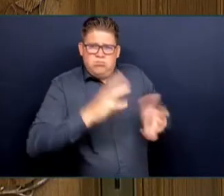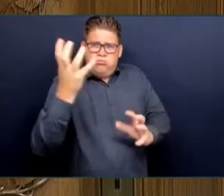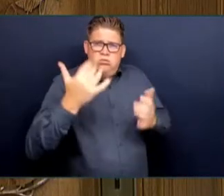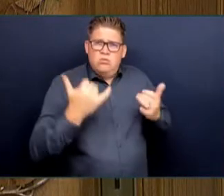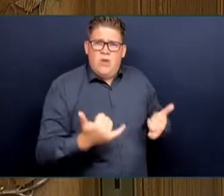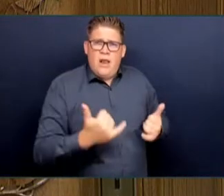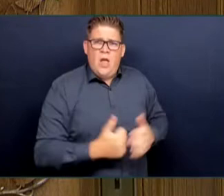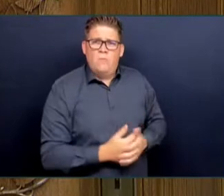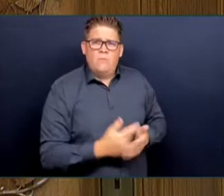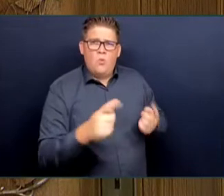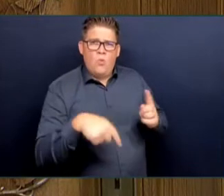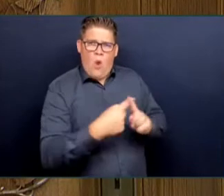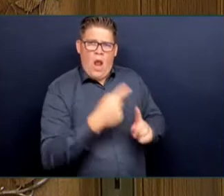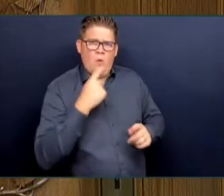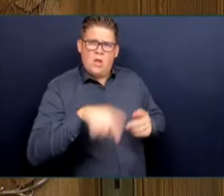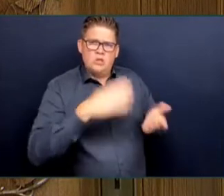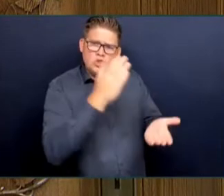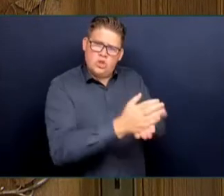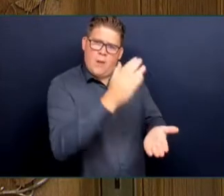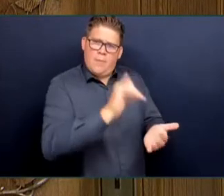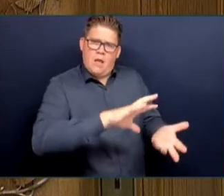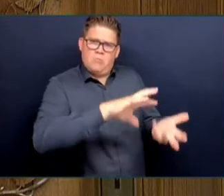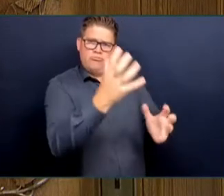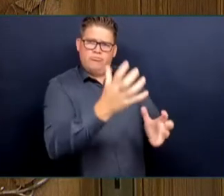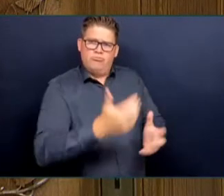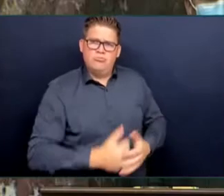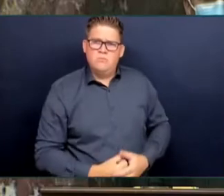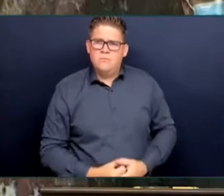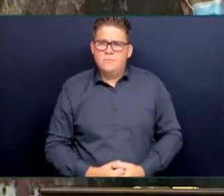Attorney General. Thank you, Mr. Speaker.